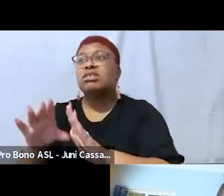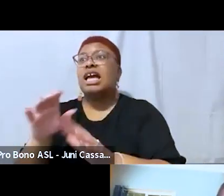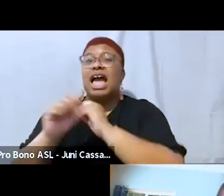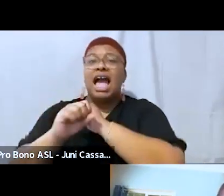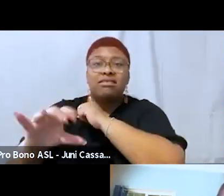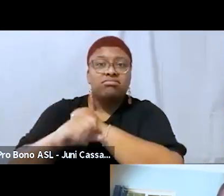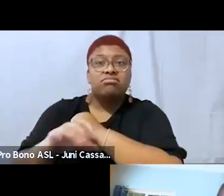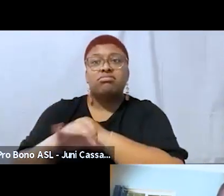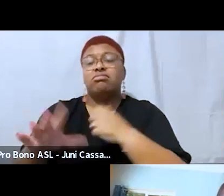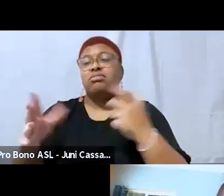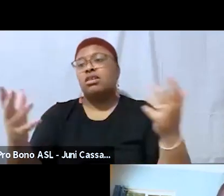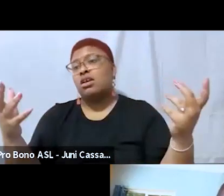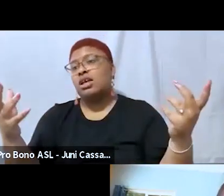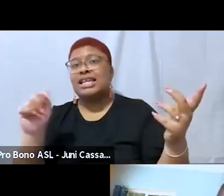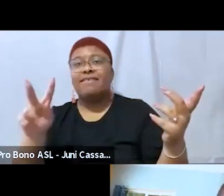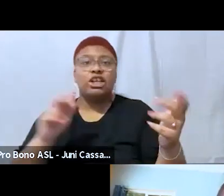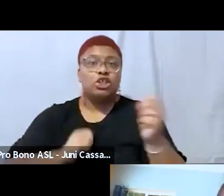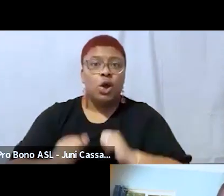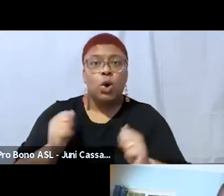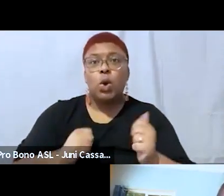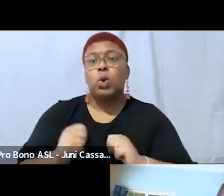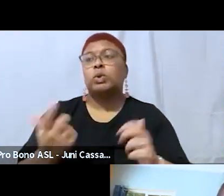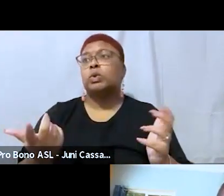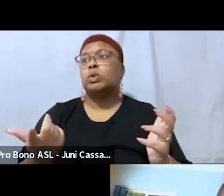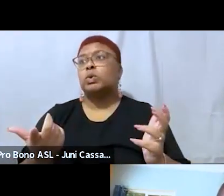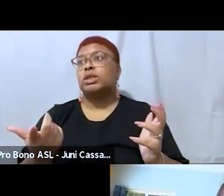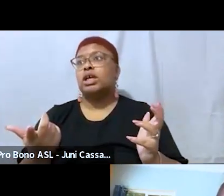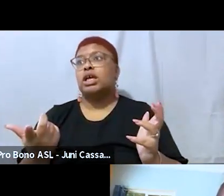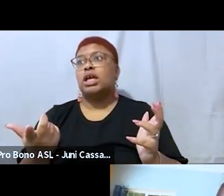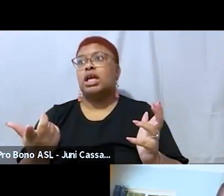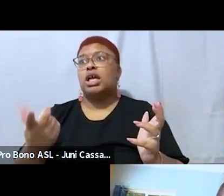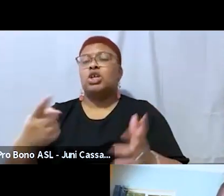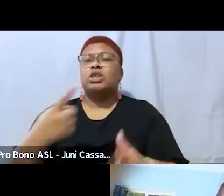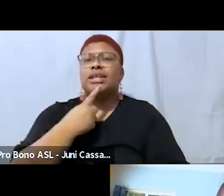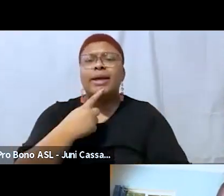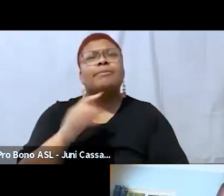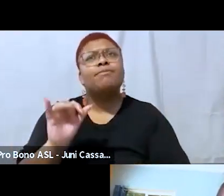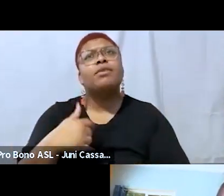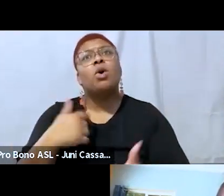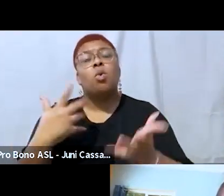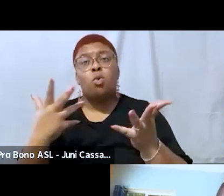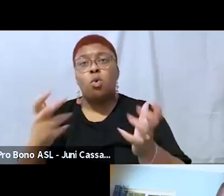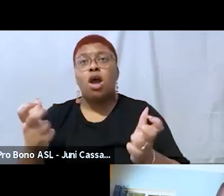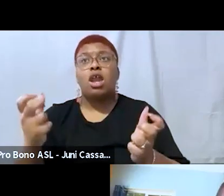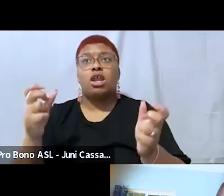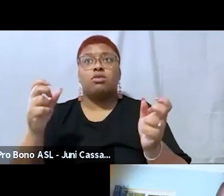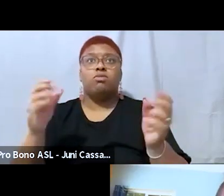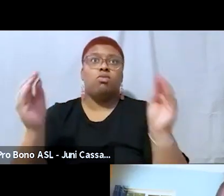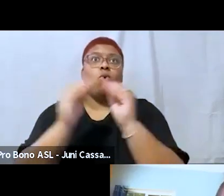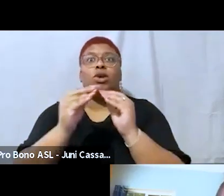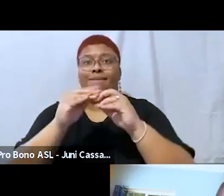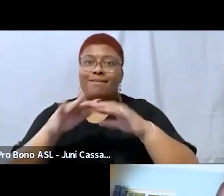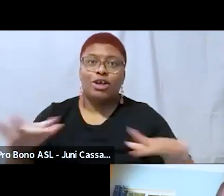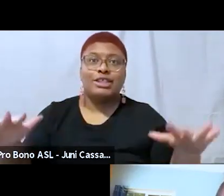uh tv shows like you're you're saying that you're wanting to create like diversity and